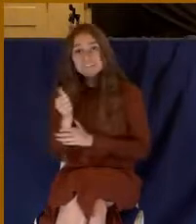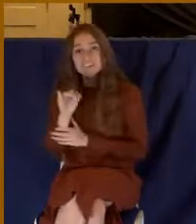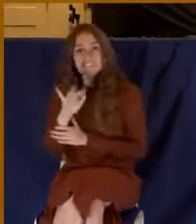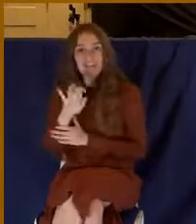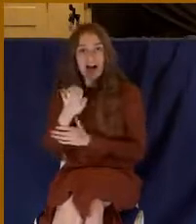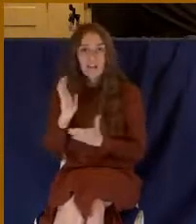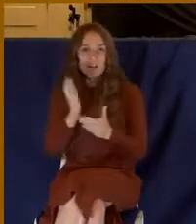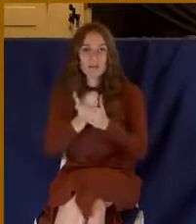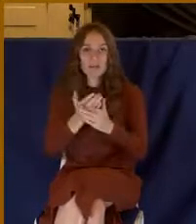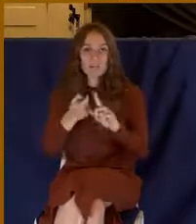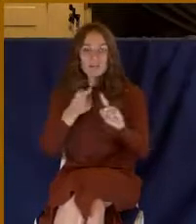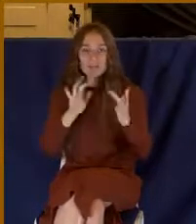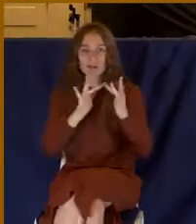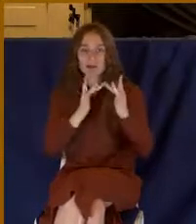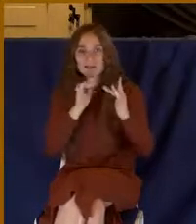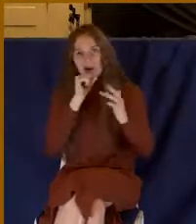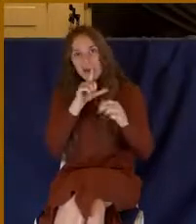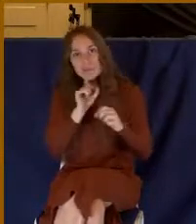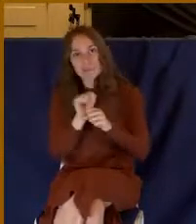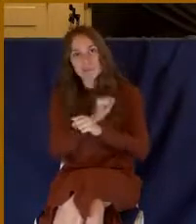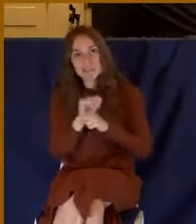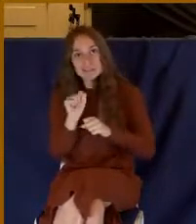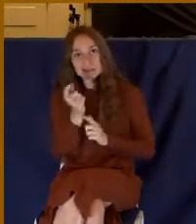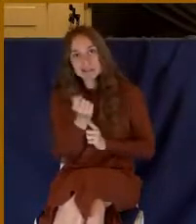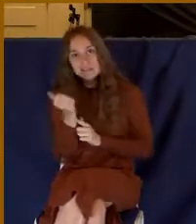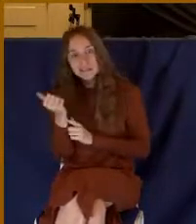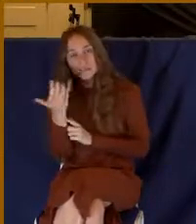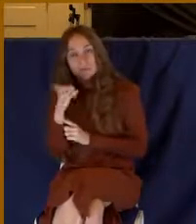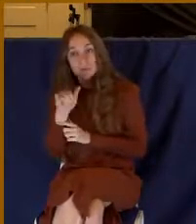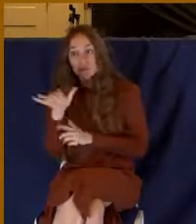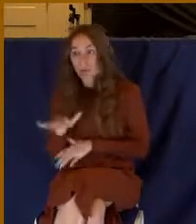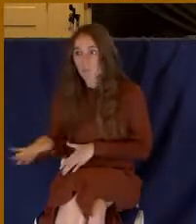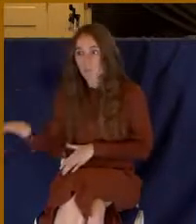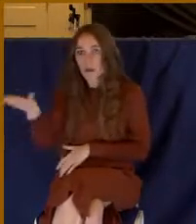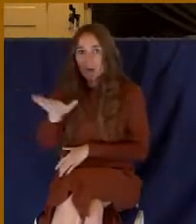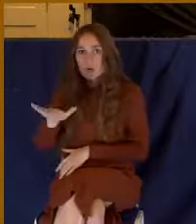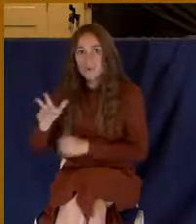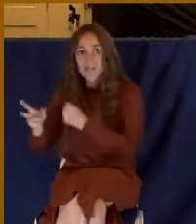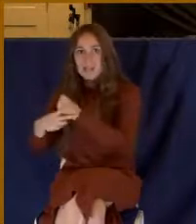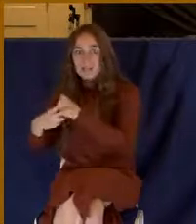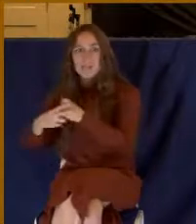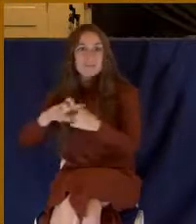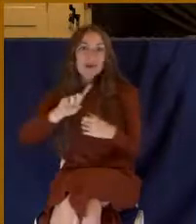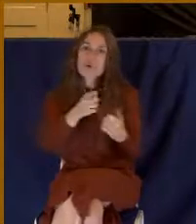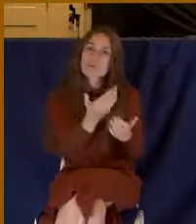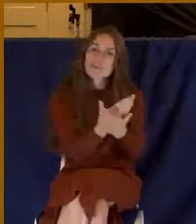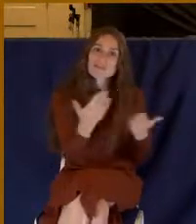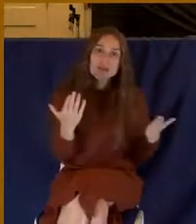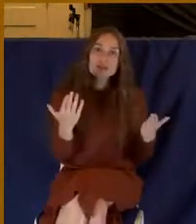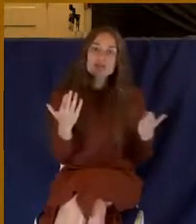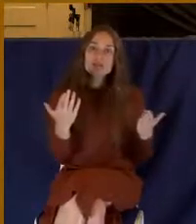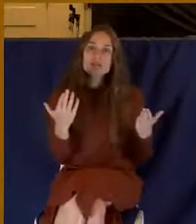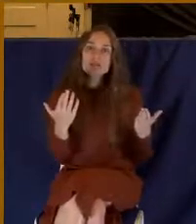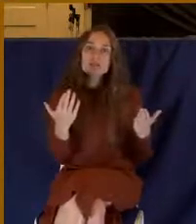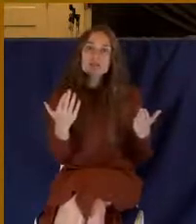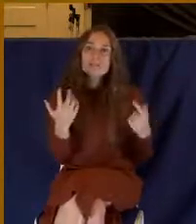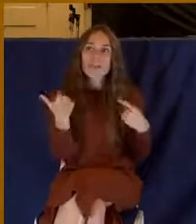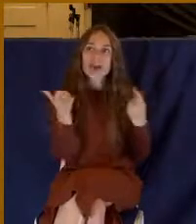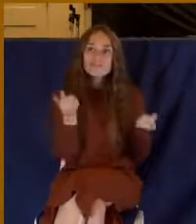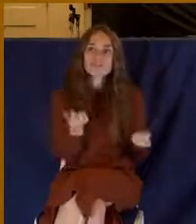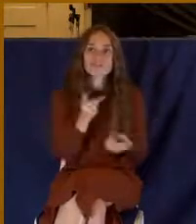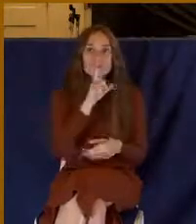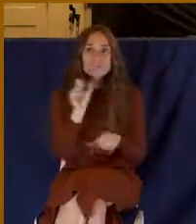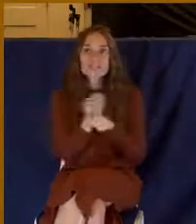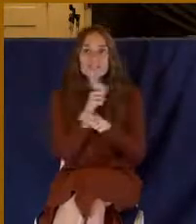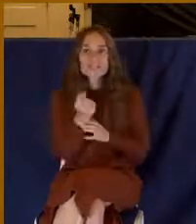The only things that are really deleted are the things that you want to keep. You ever see how that works? A research paper that I lost, everything